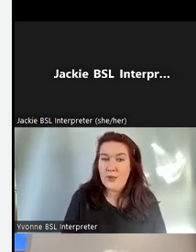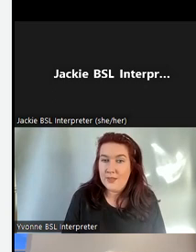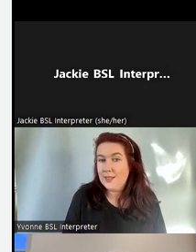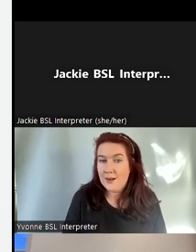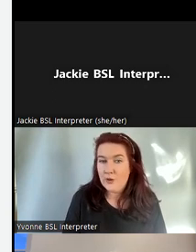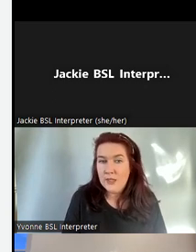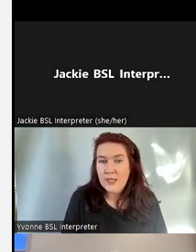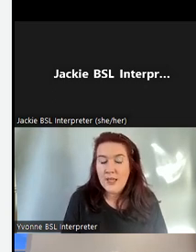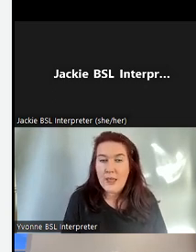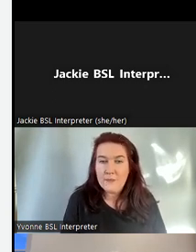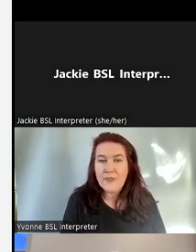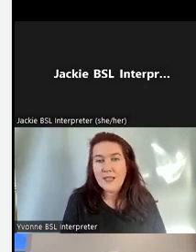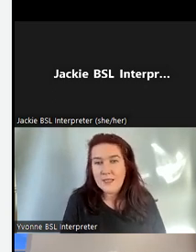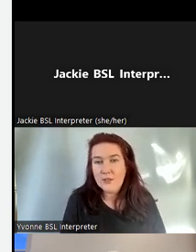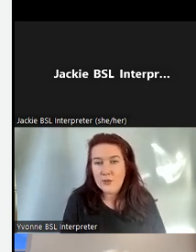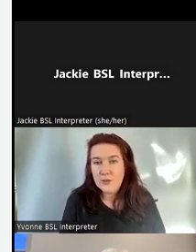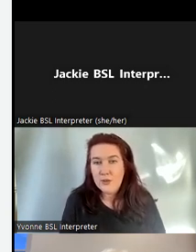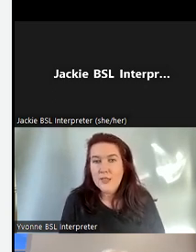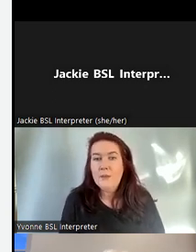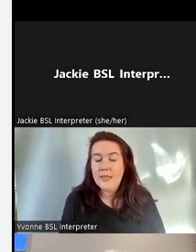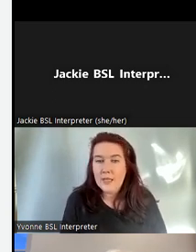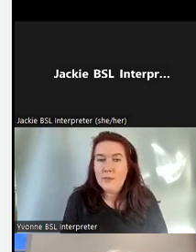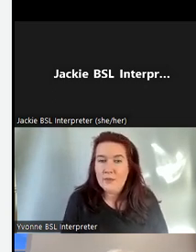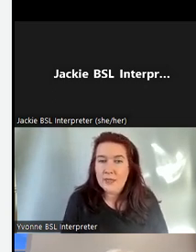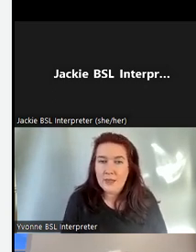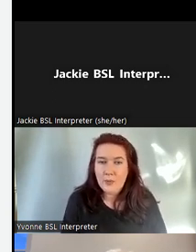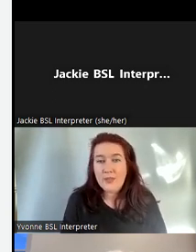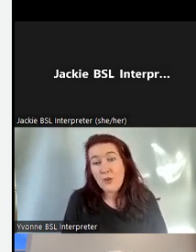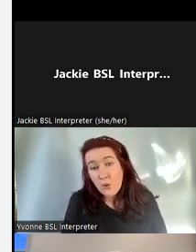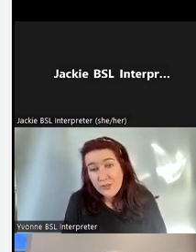whatnot with this tartan on and that's able to bring a